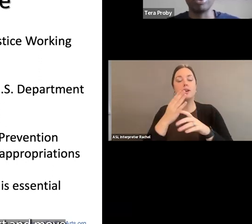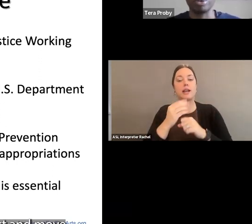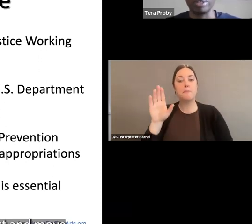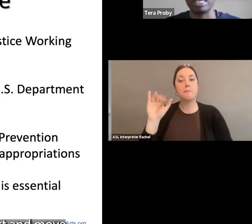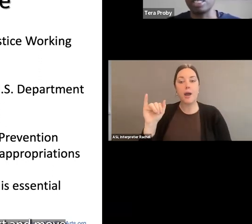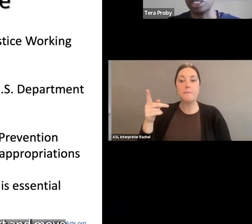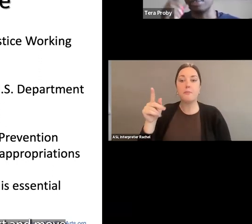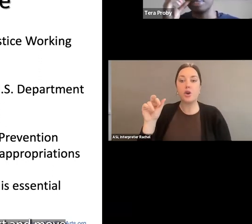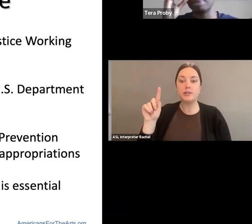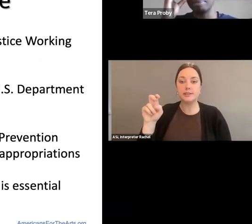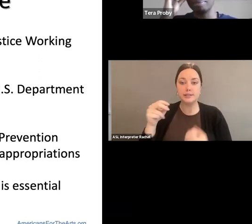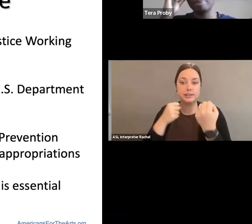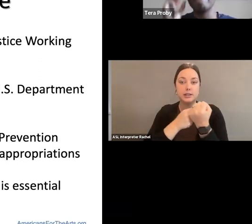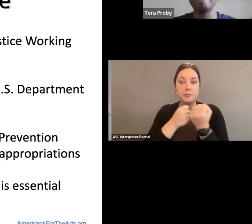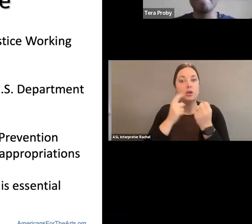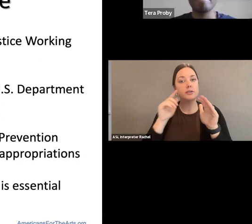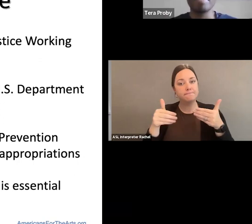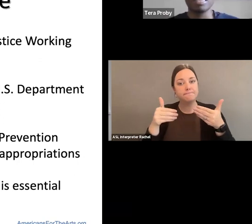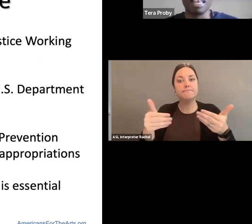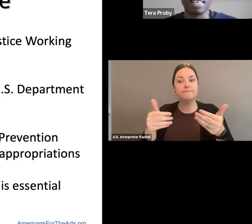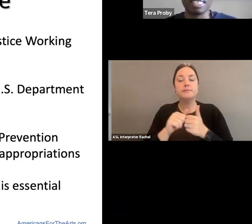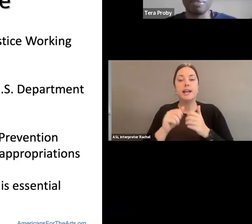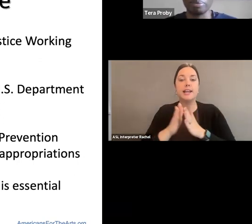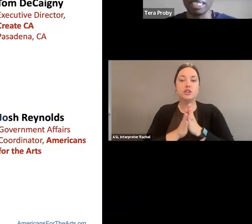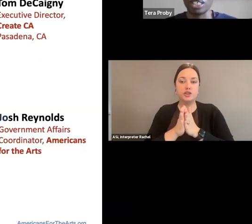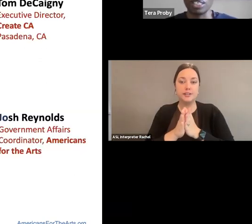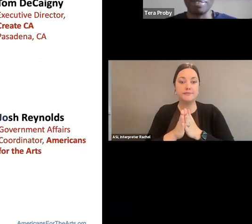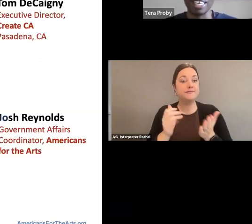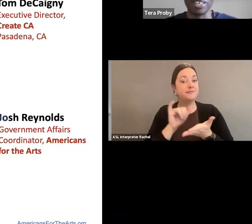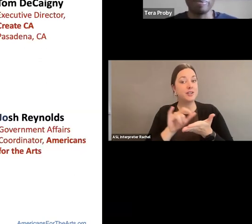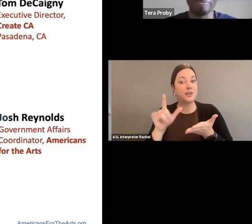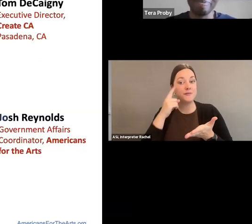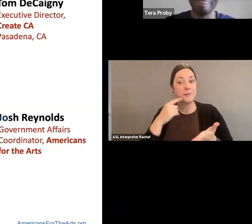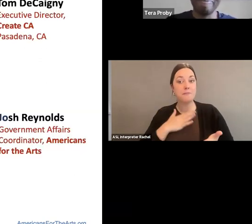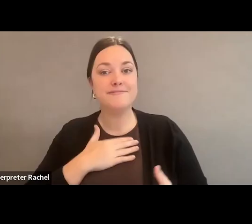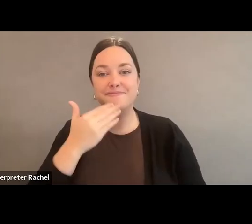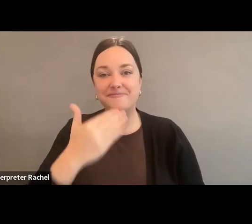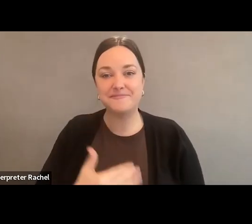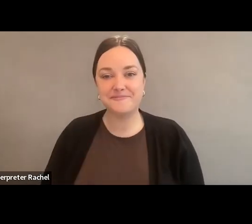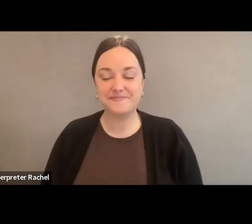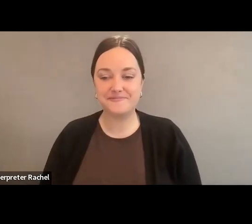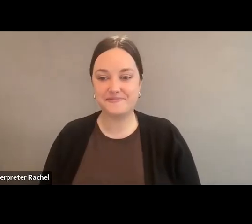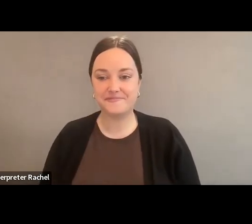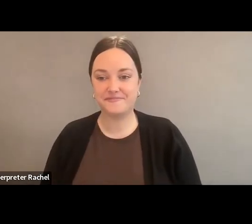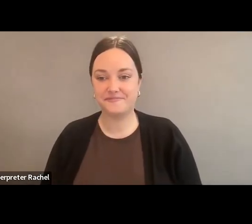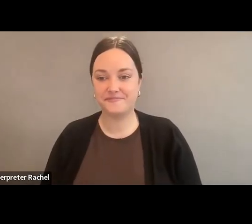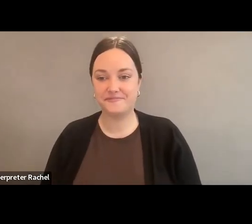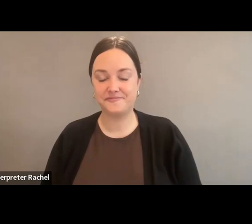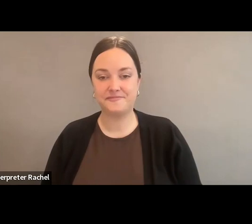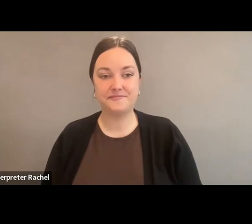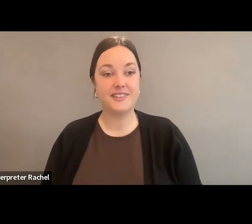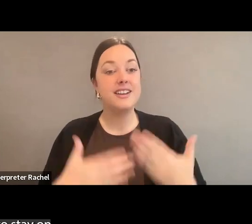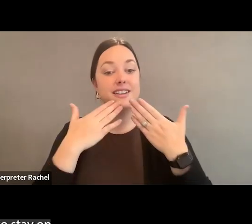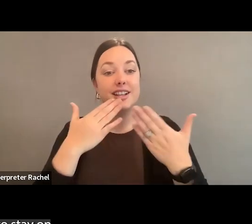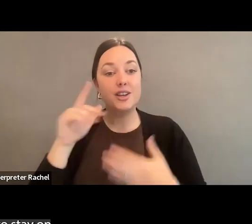the needle forward on these initiatives. And that's it for my section. Thank you. Thank you very much,